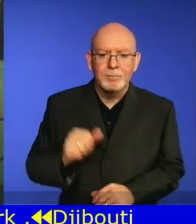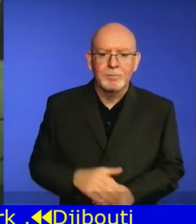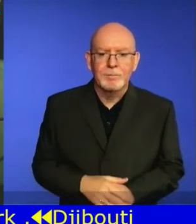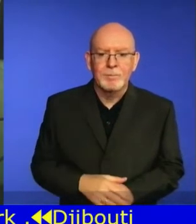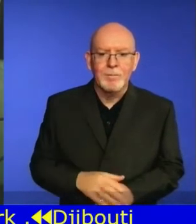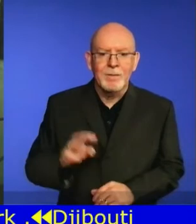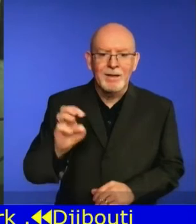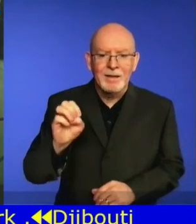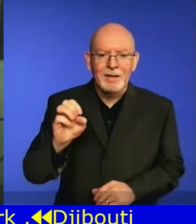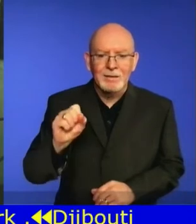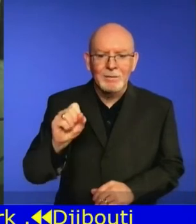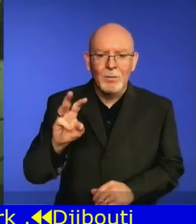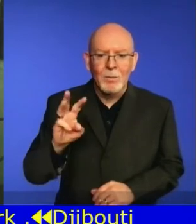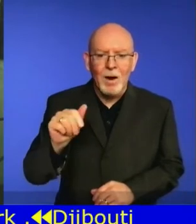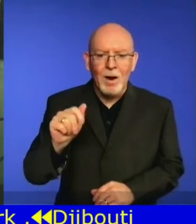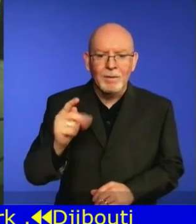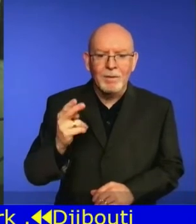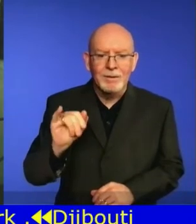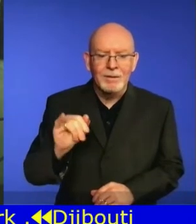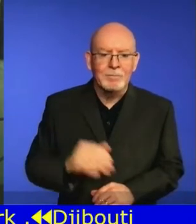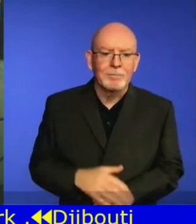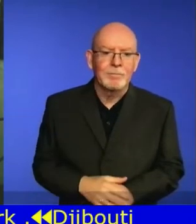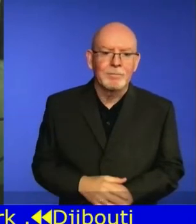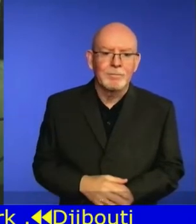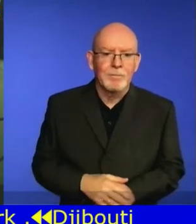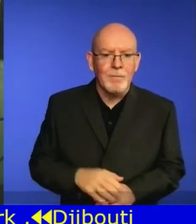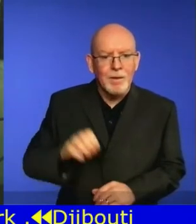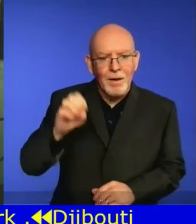Ethiopia, Fiji,